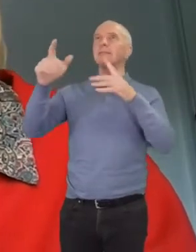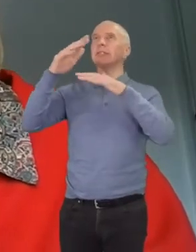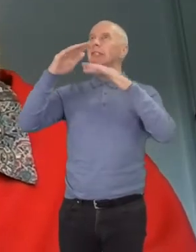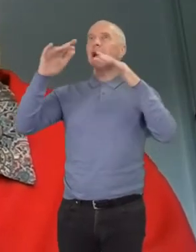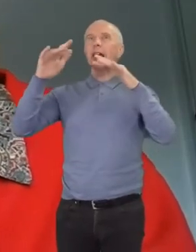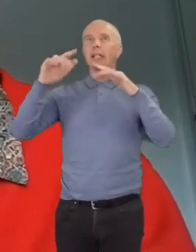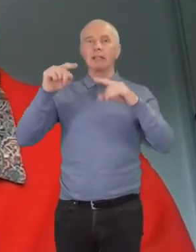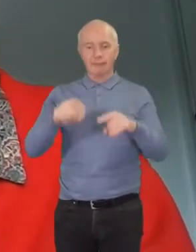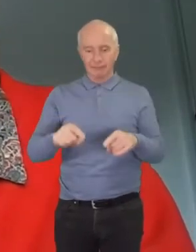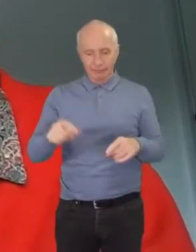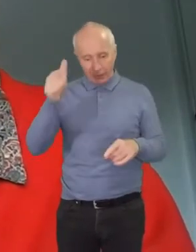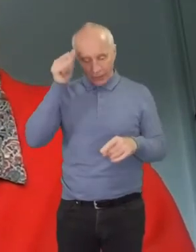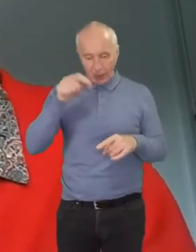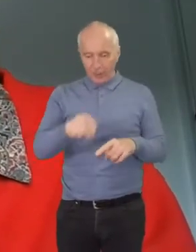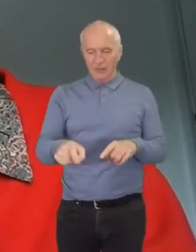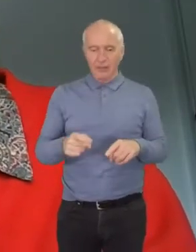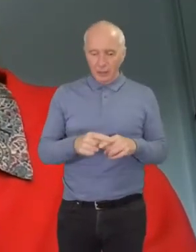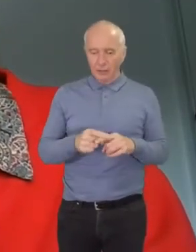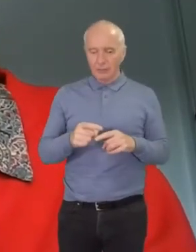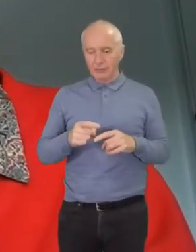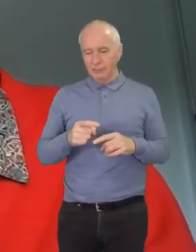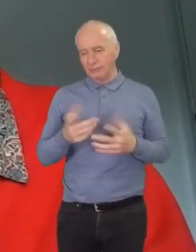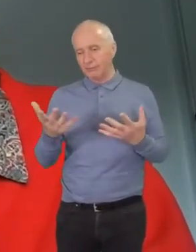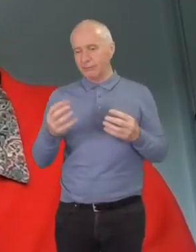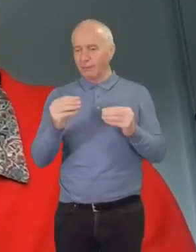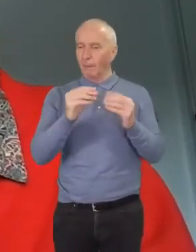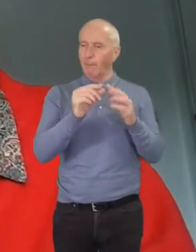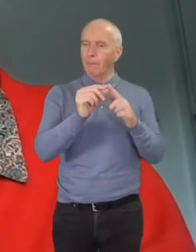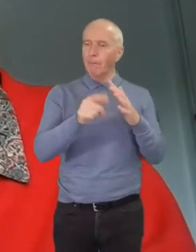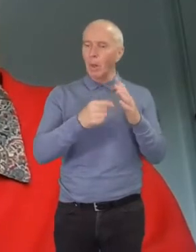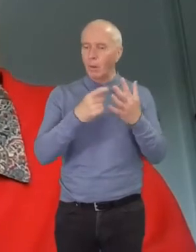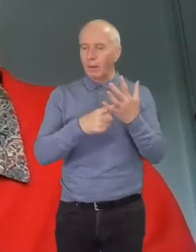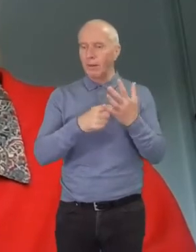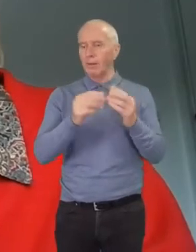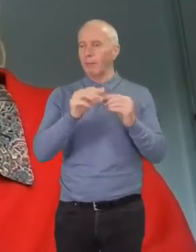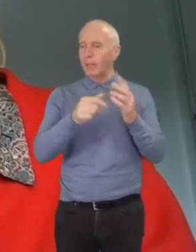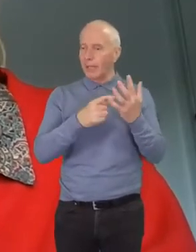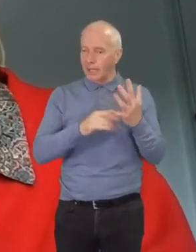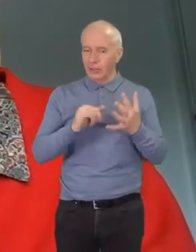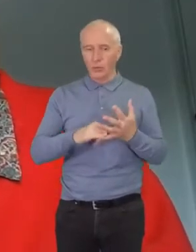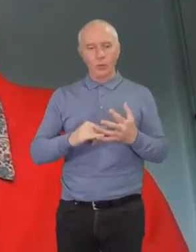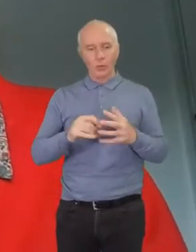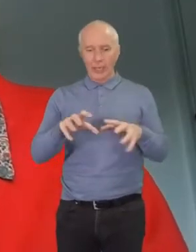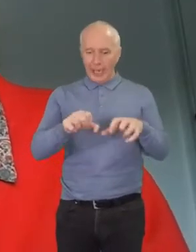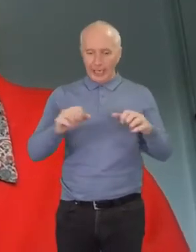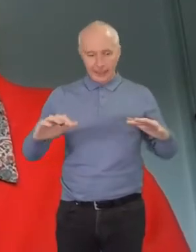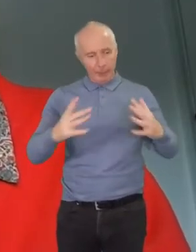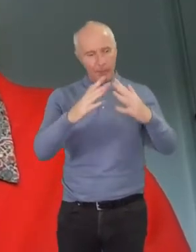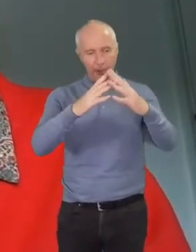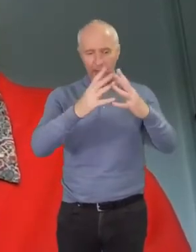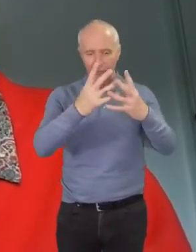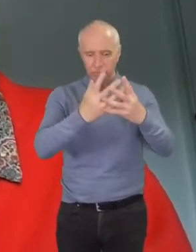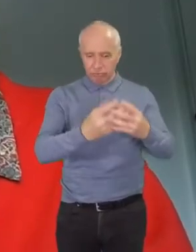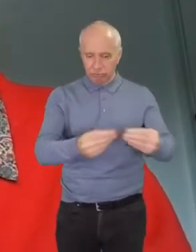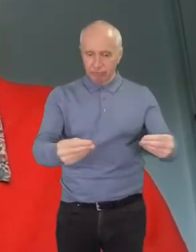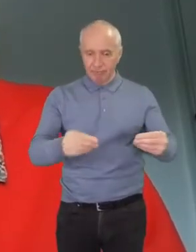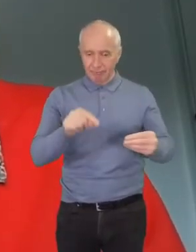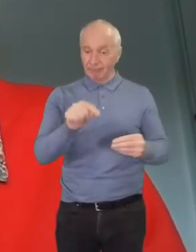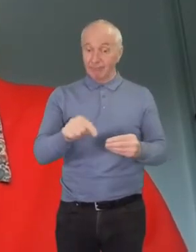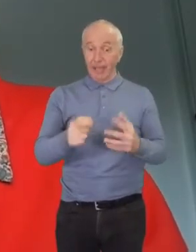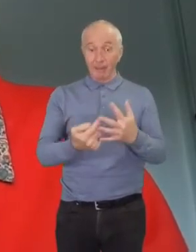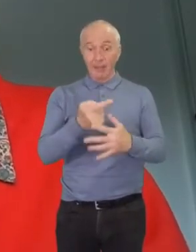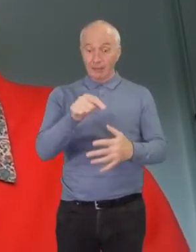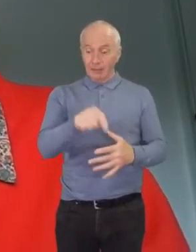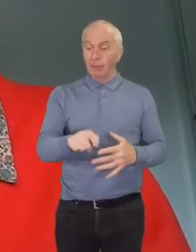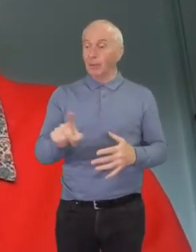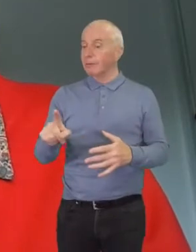polar bears on shrinking icebergs either. It's something that's happening to people and to the whole of God's creation. It's